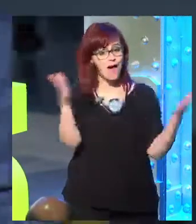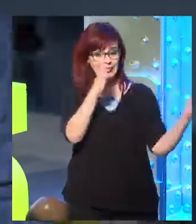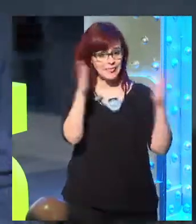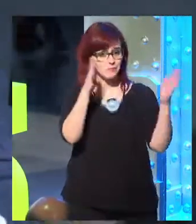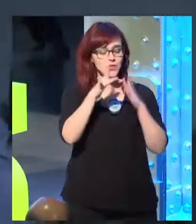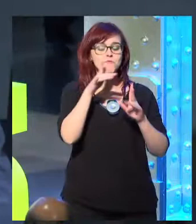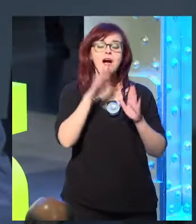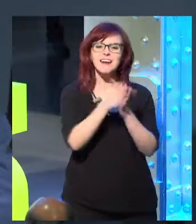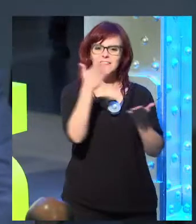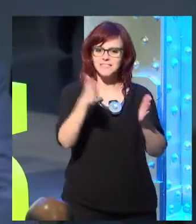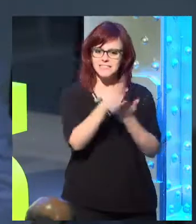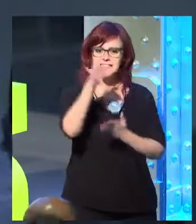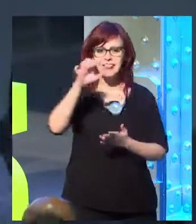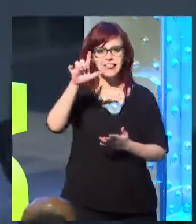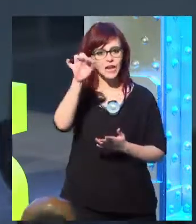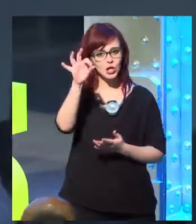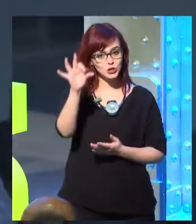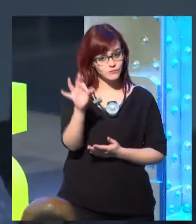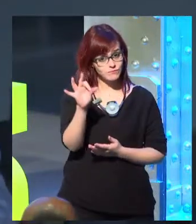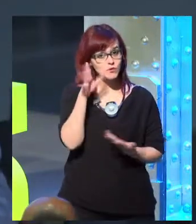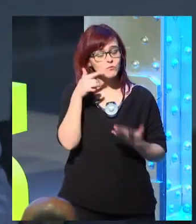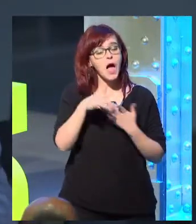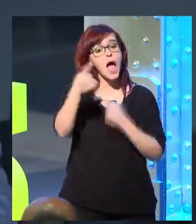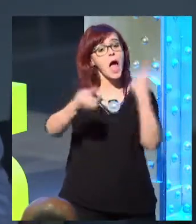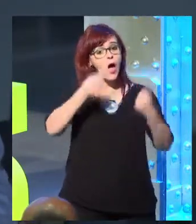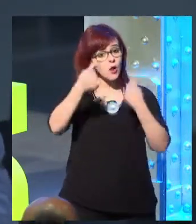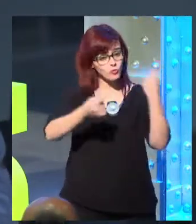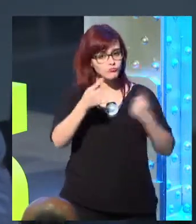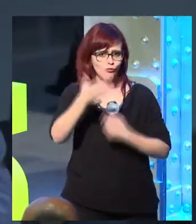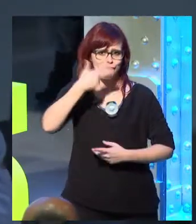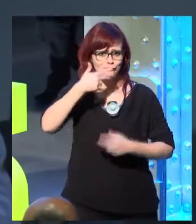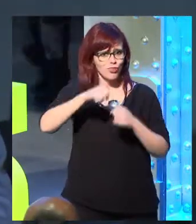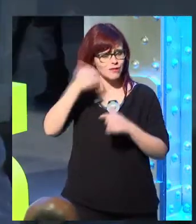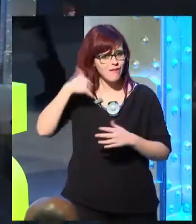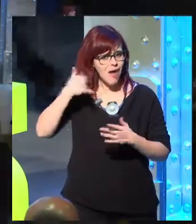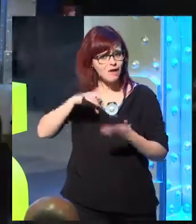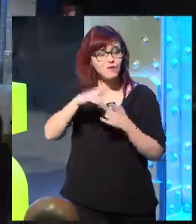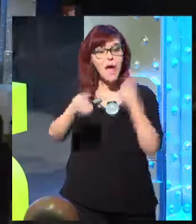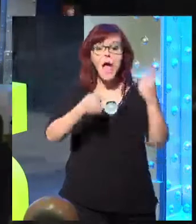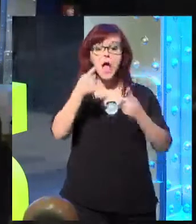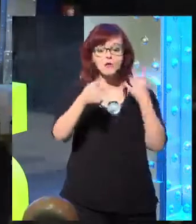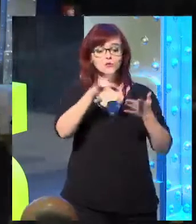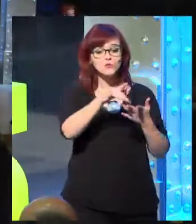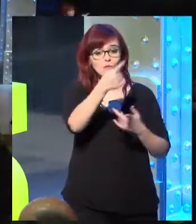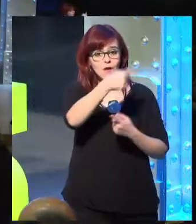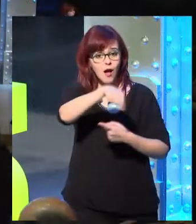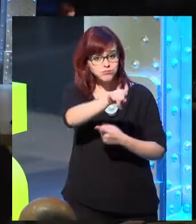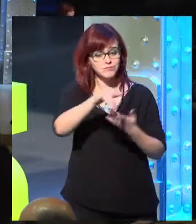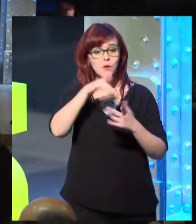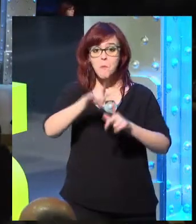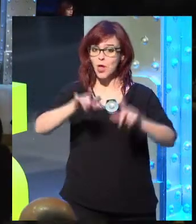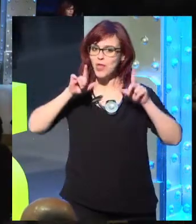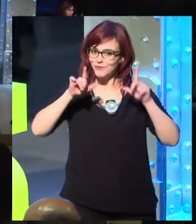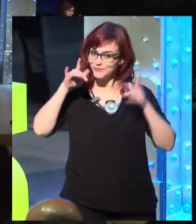stage of Telus Magazine. A magazine that, as some of you already know, because some people